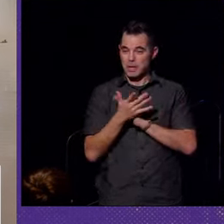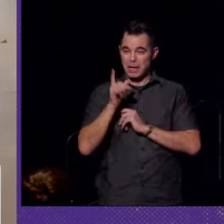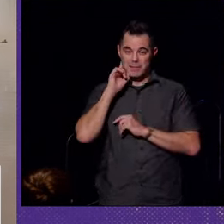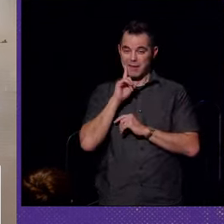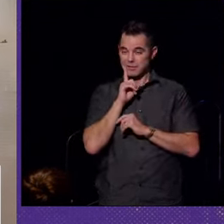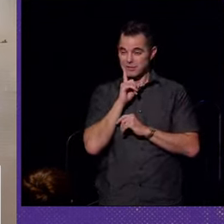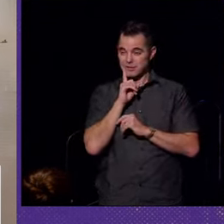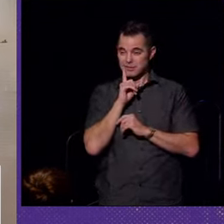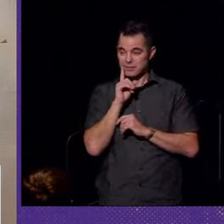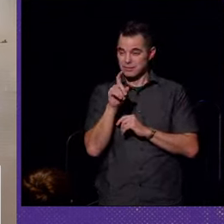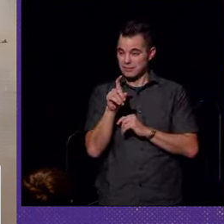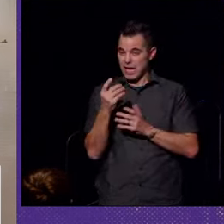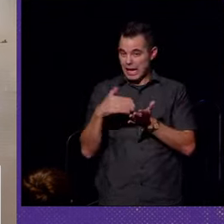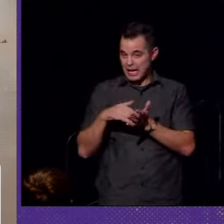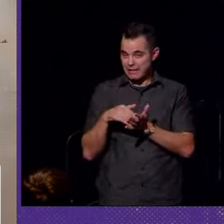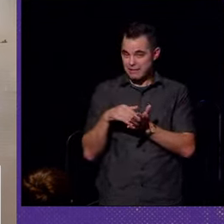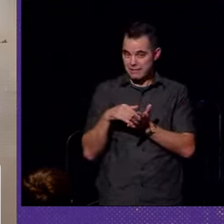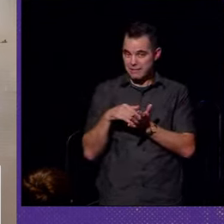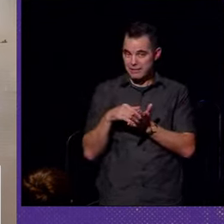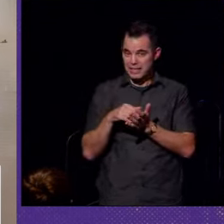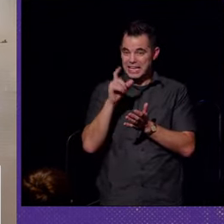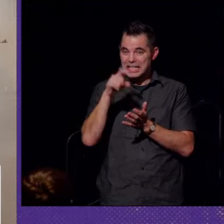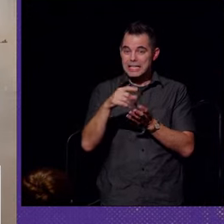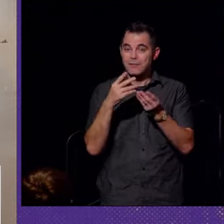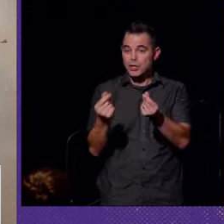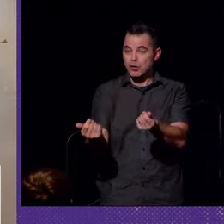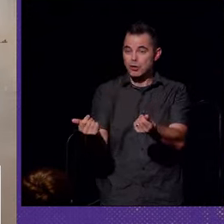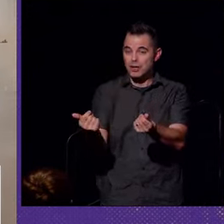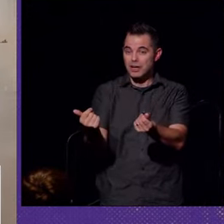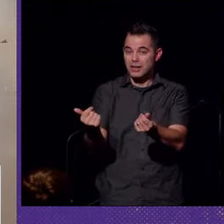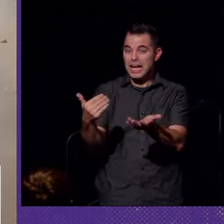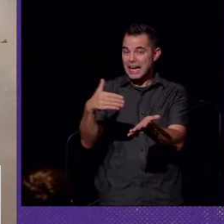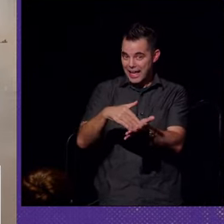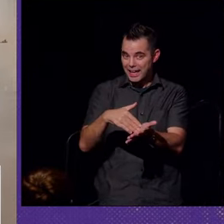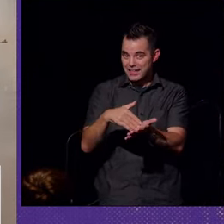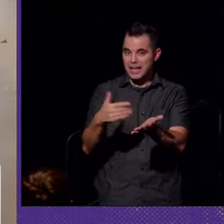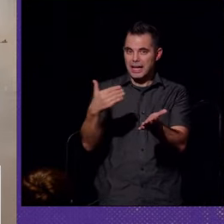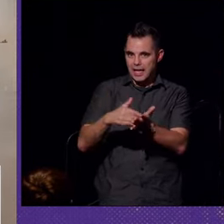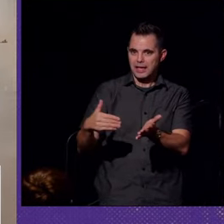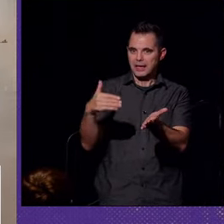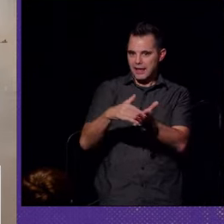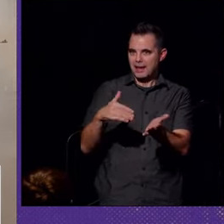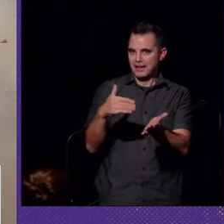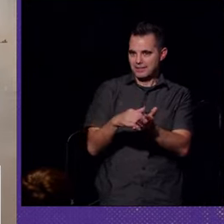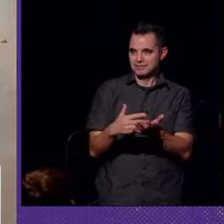deaf? Again? In need of a cure? Again and again?